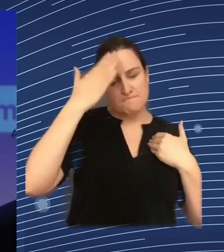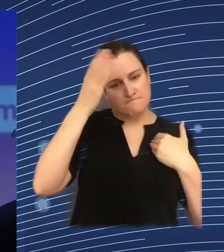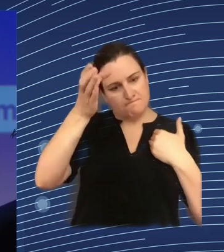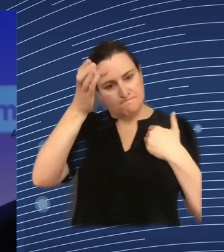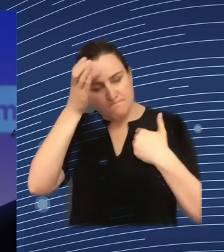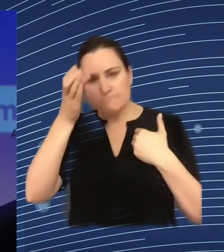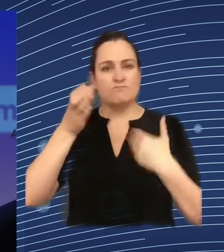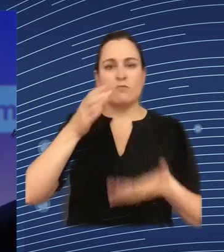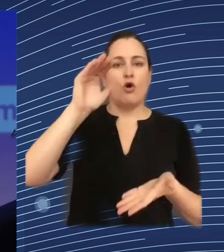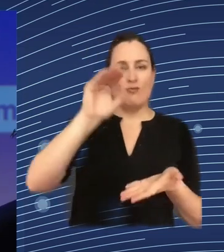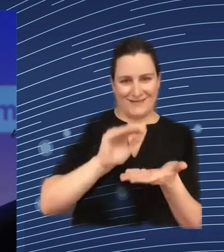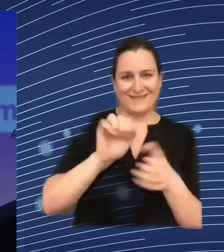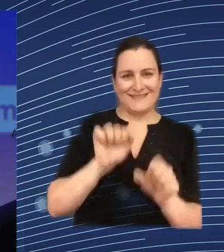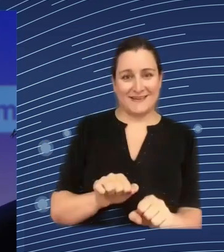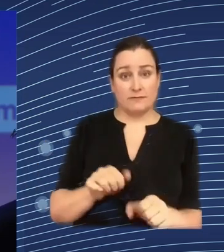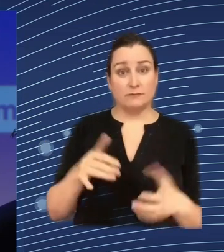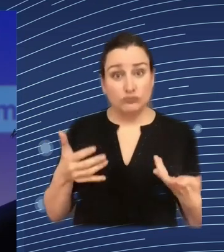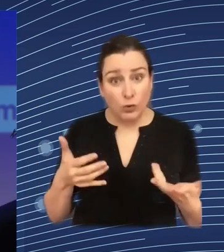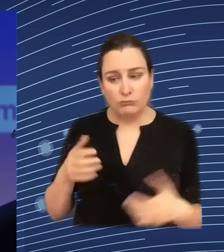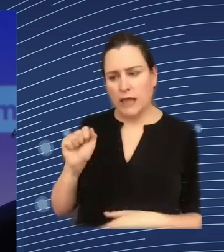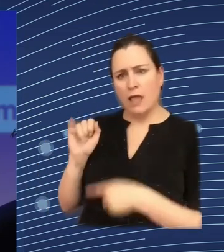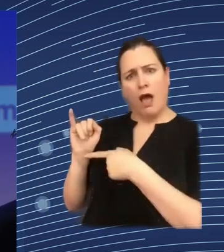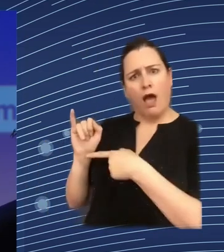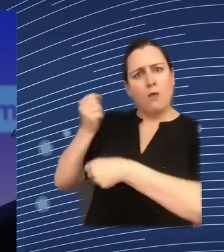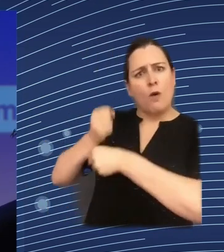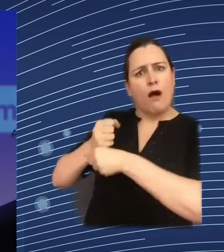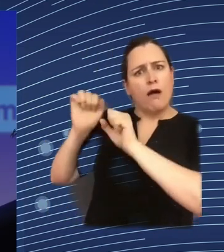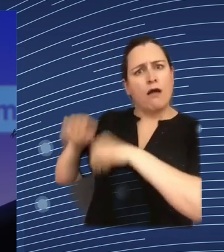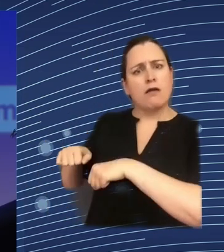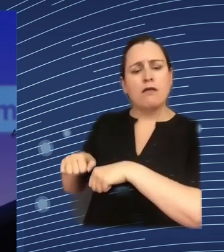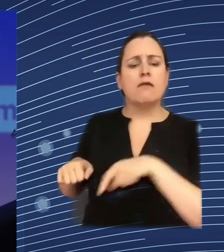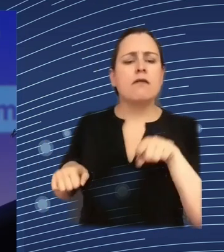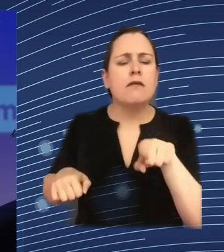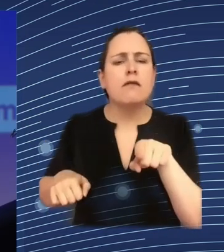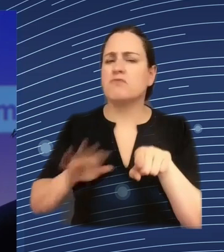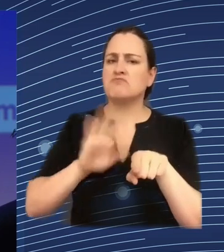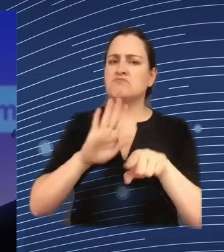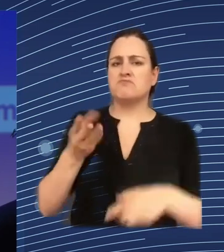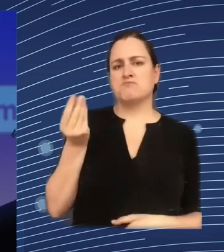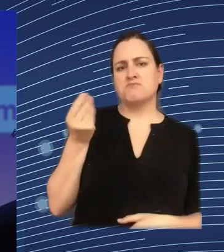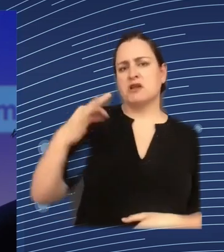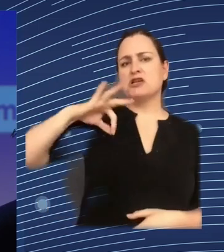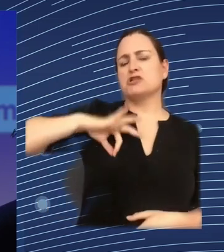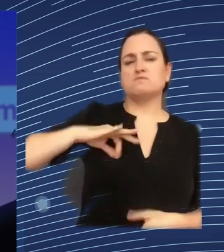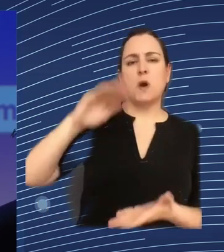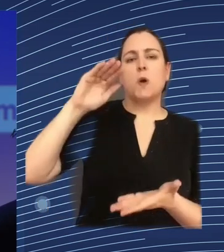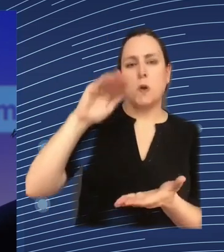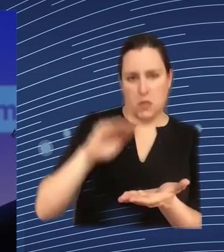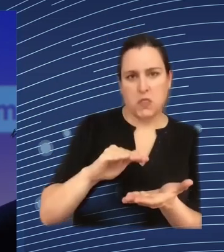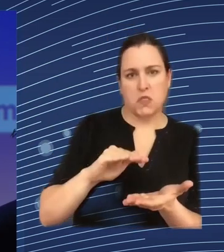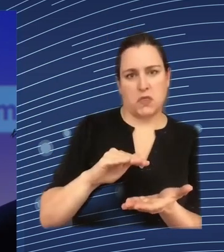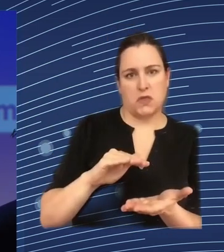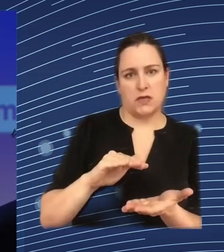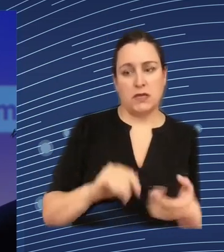the companies are going to pay less for this job because now they don't need these skills this is something that we